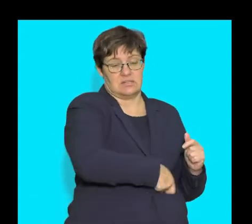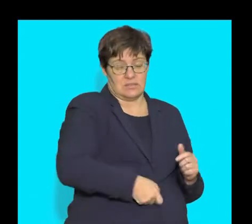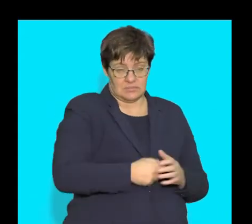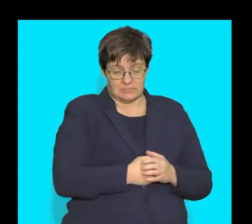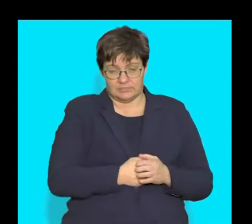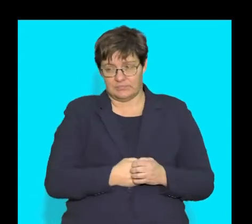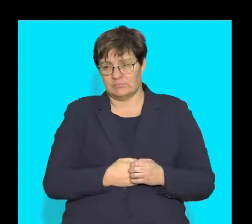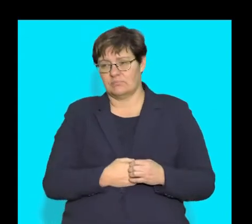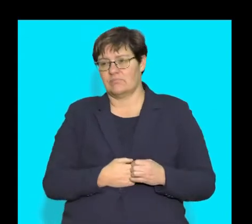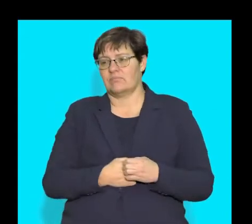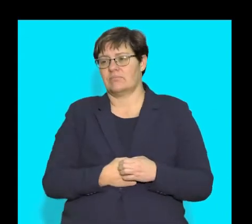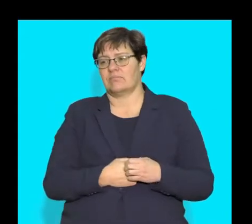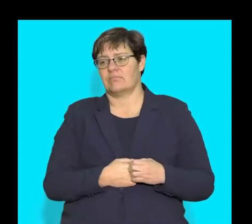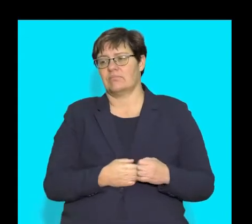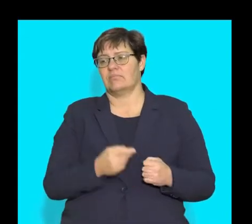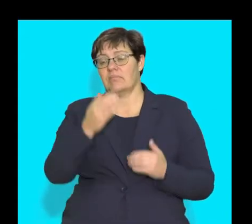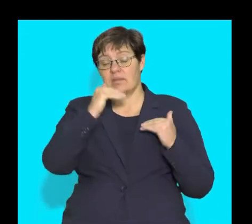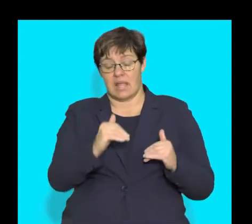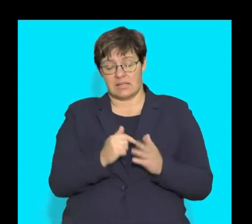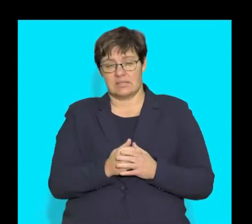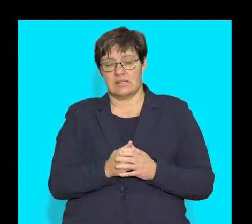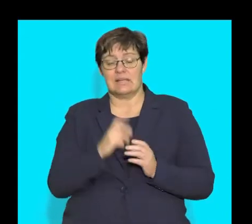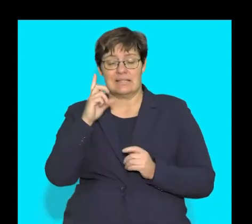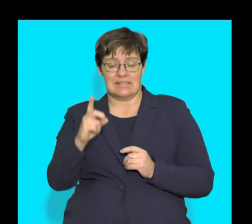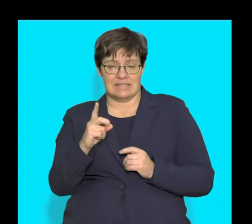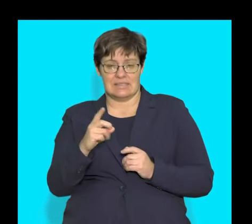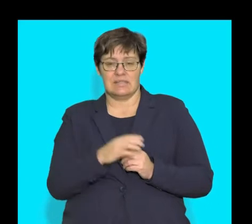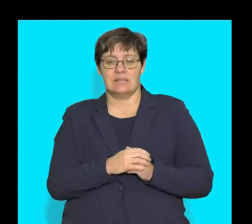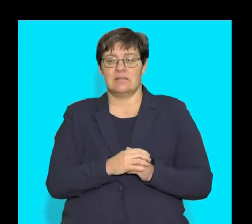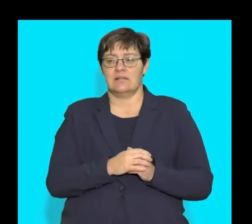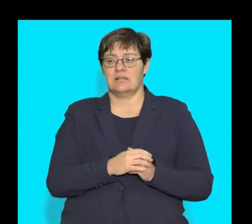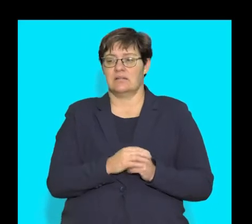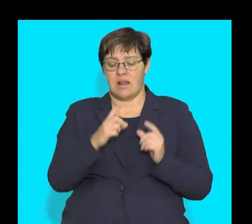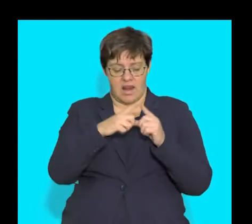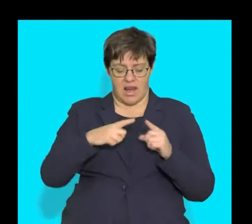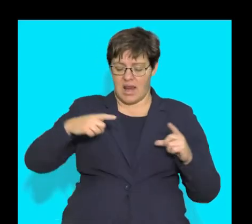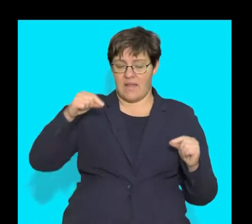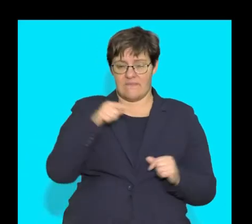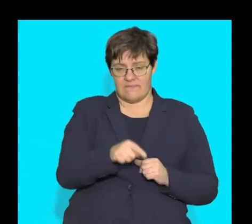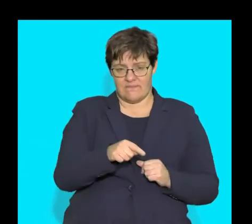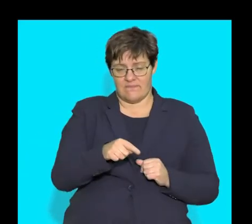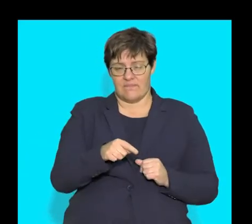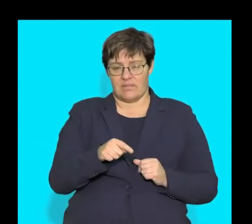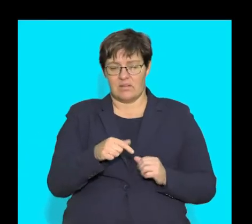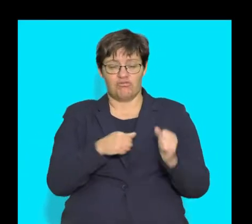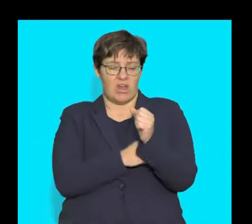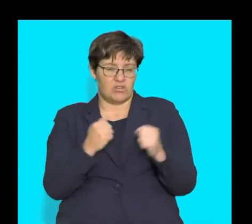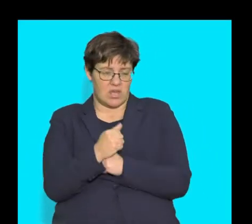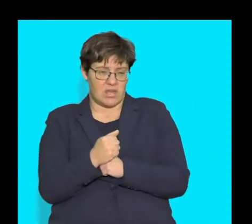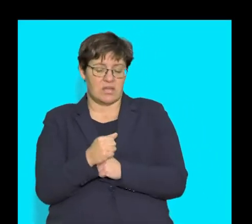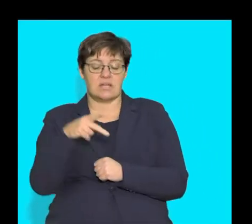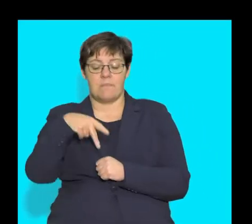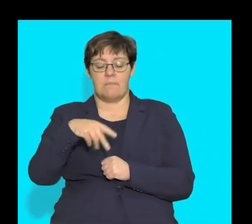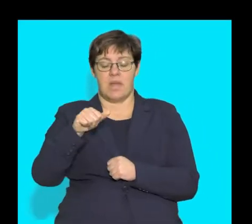let's move on to the next part. D points to this leaf-like shaped structure and that is the